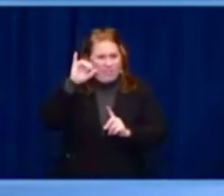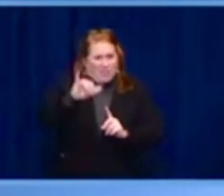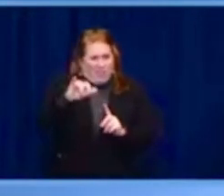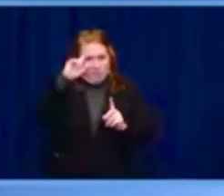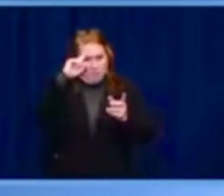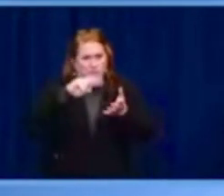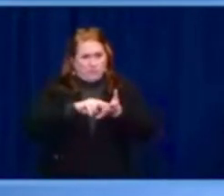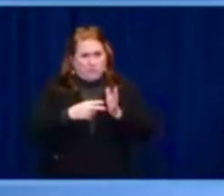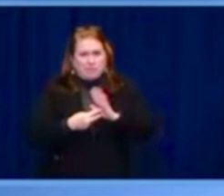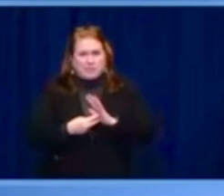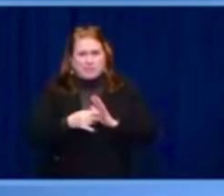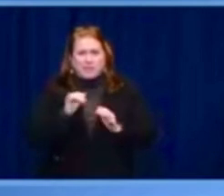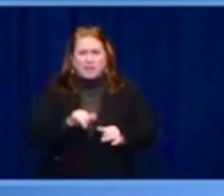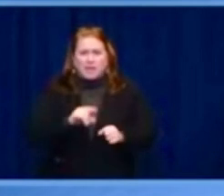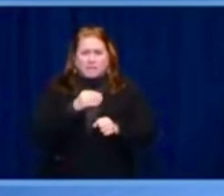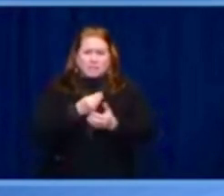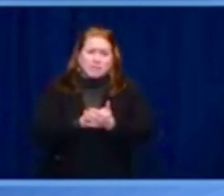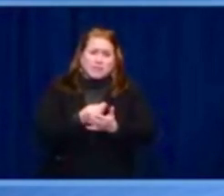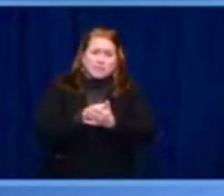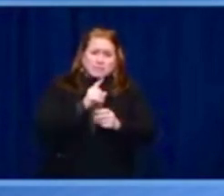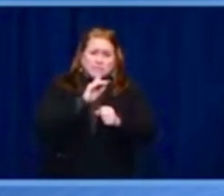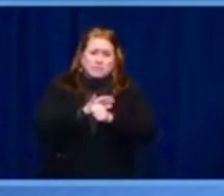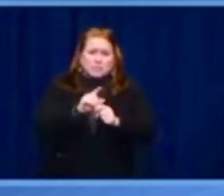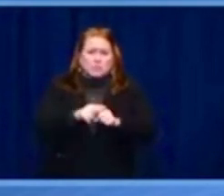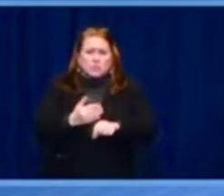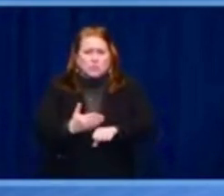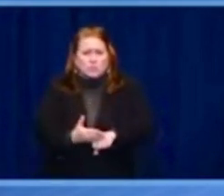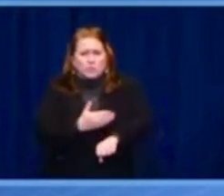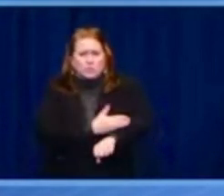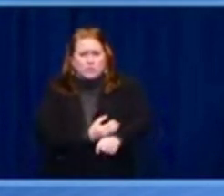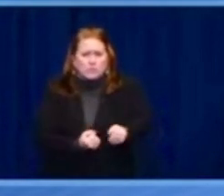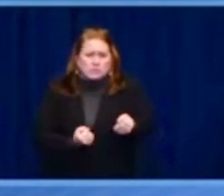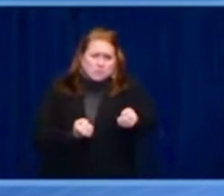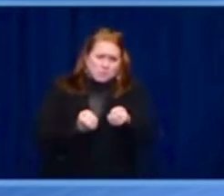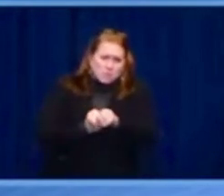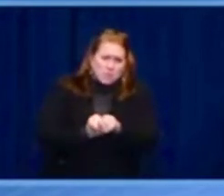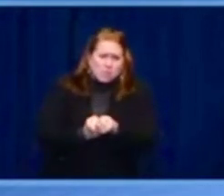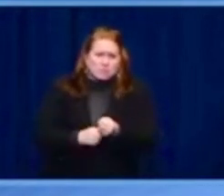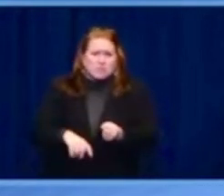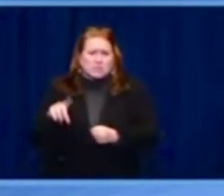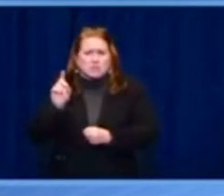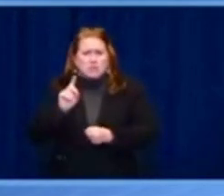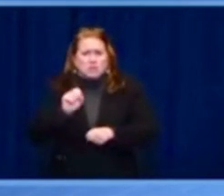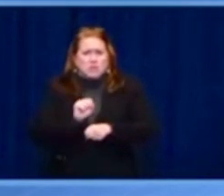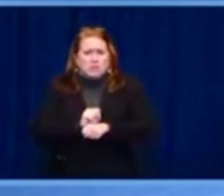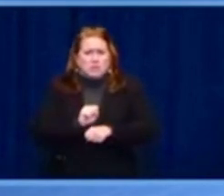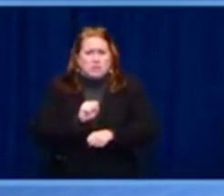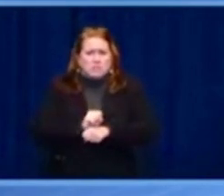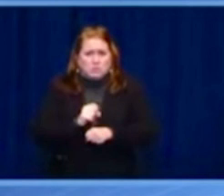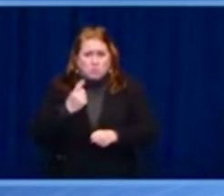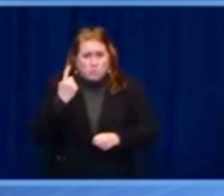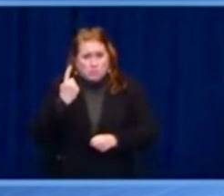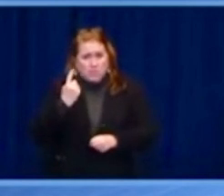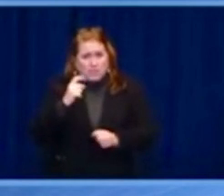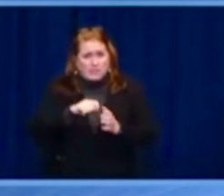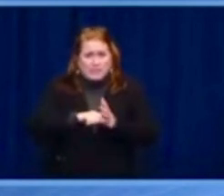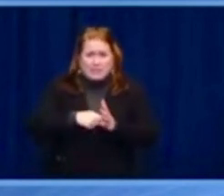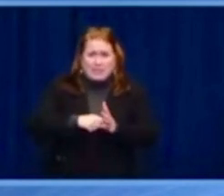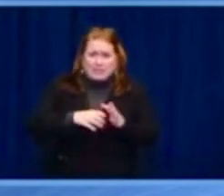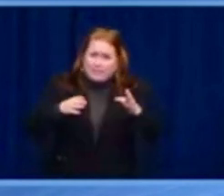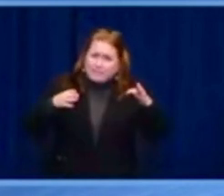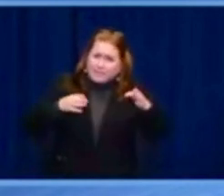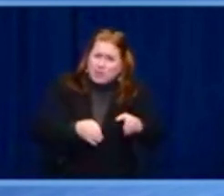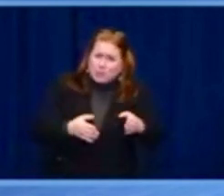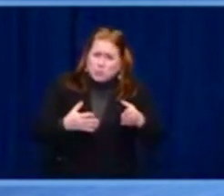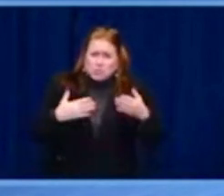including in the United States. U.S. U.S. dollars should not, should not support companies that are willing to sell